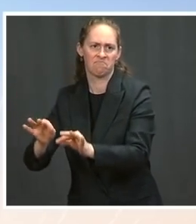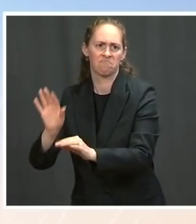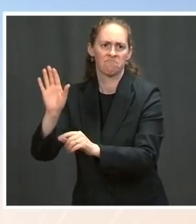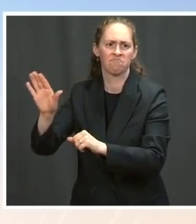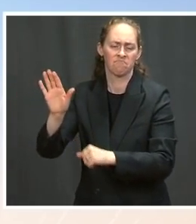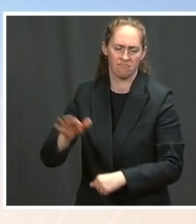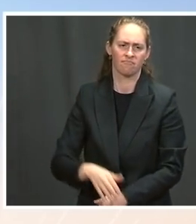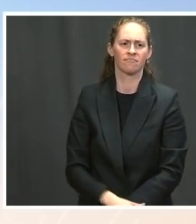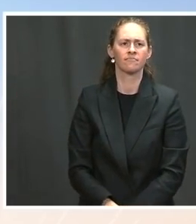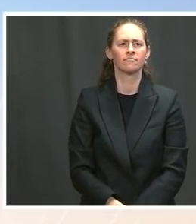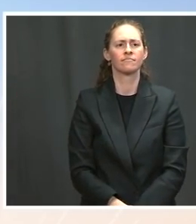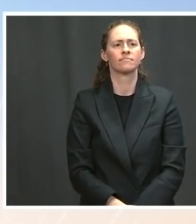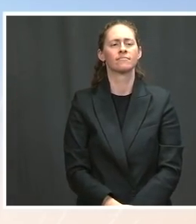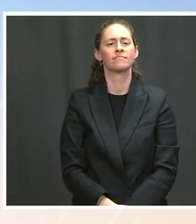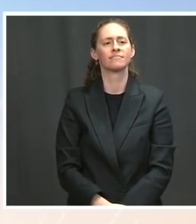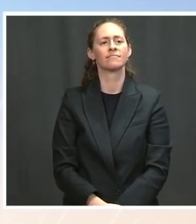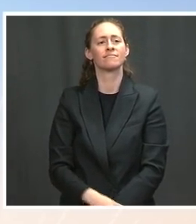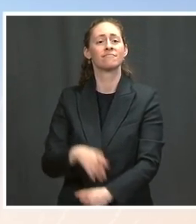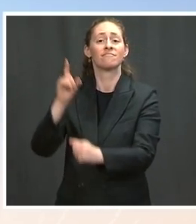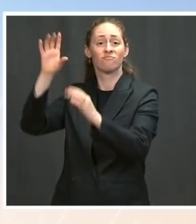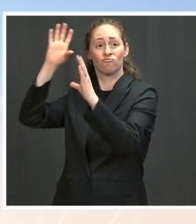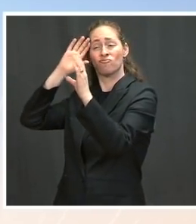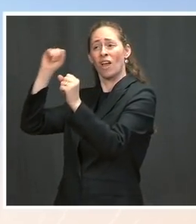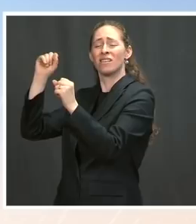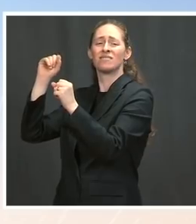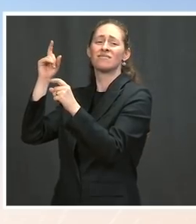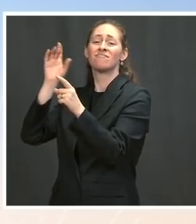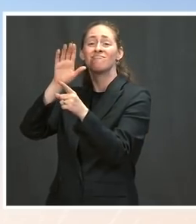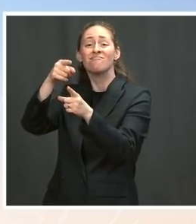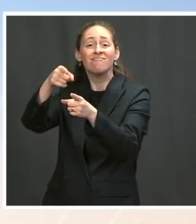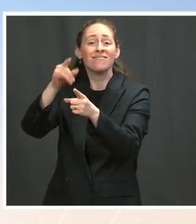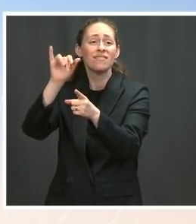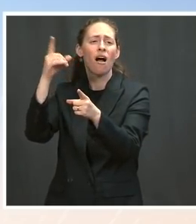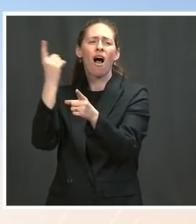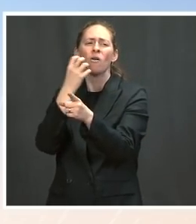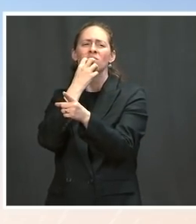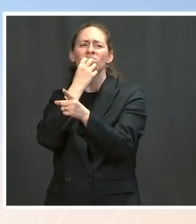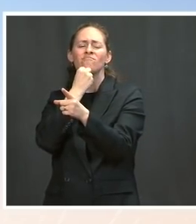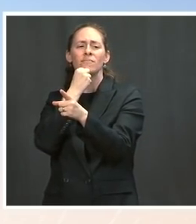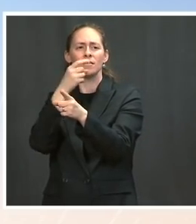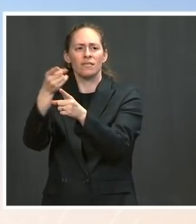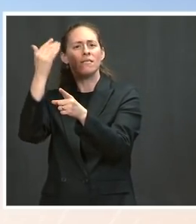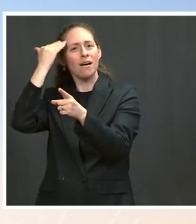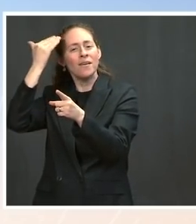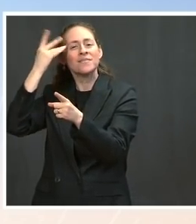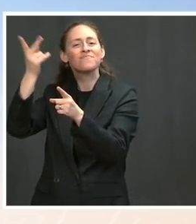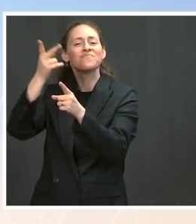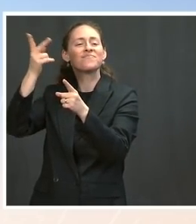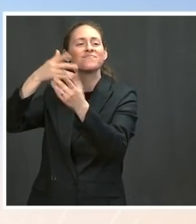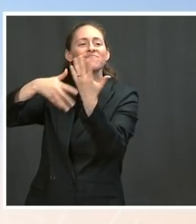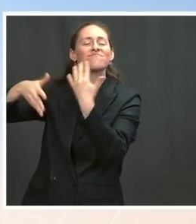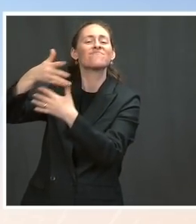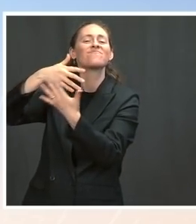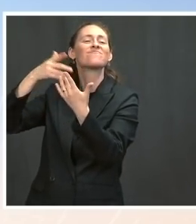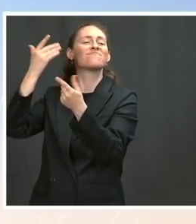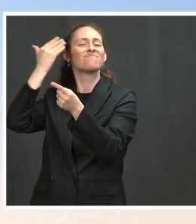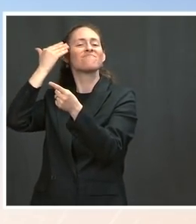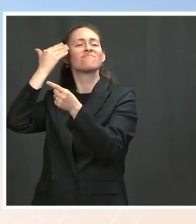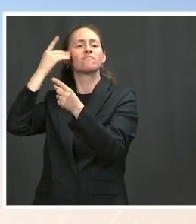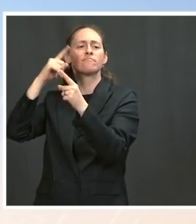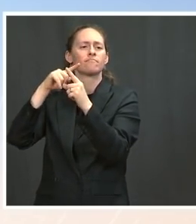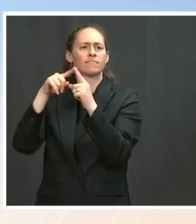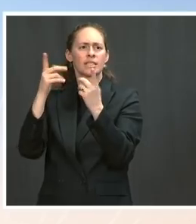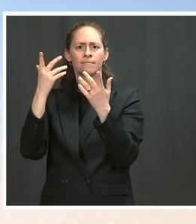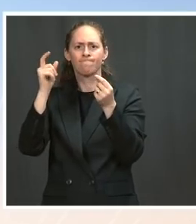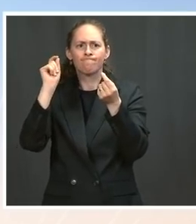a fondness for. And, you know, they got to know each other a little bit during the campaign. But beyond that, I'm not aware of a